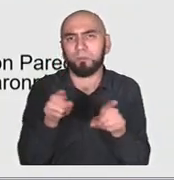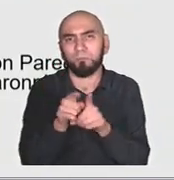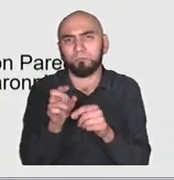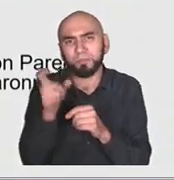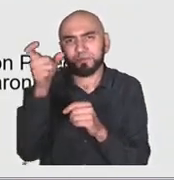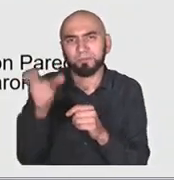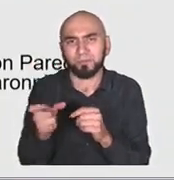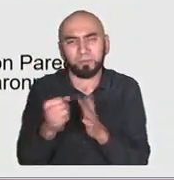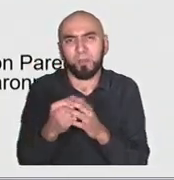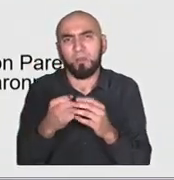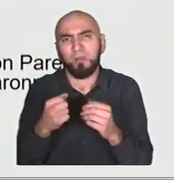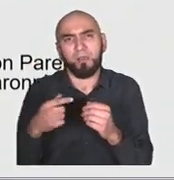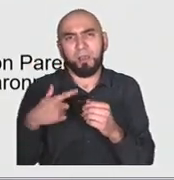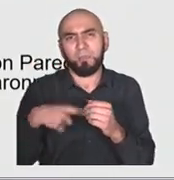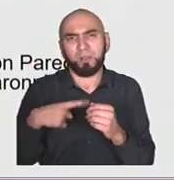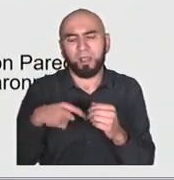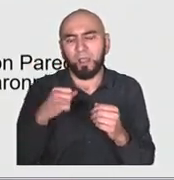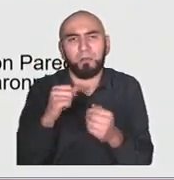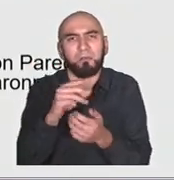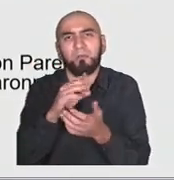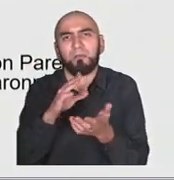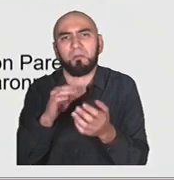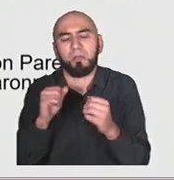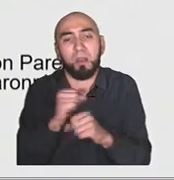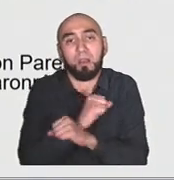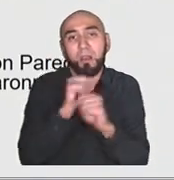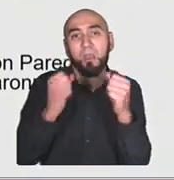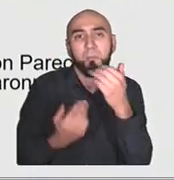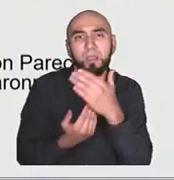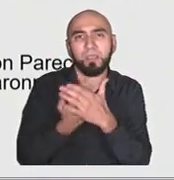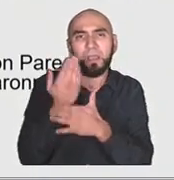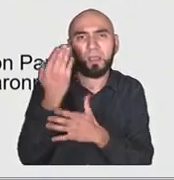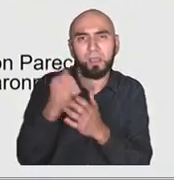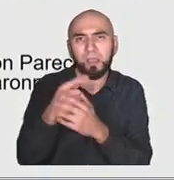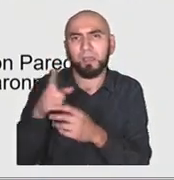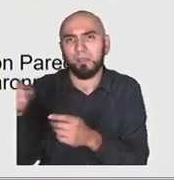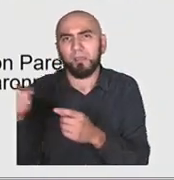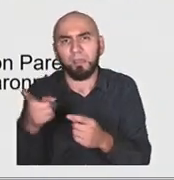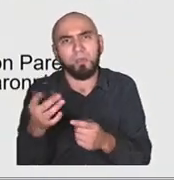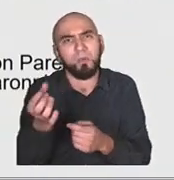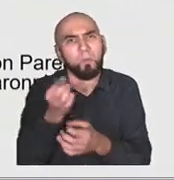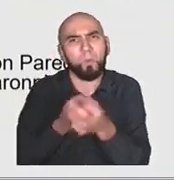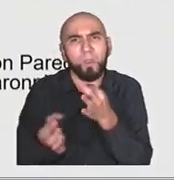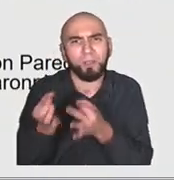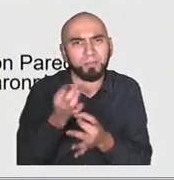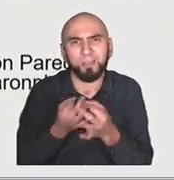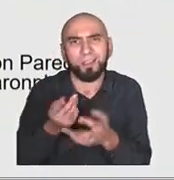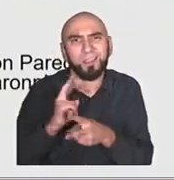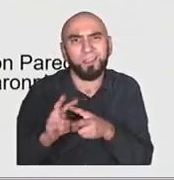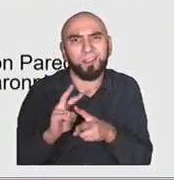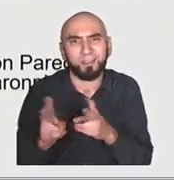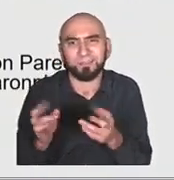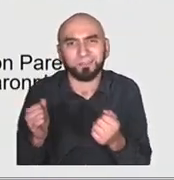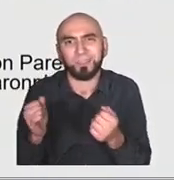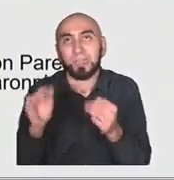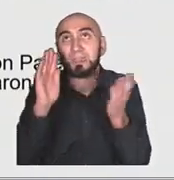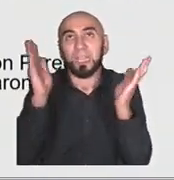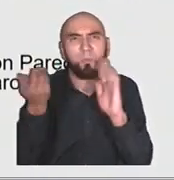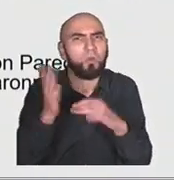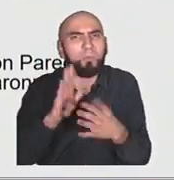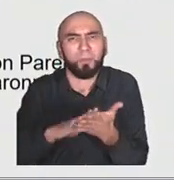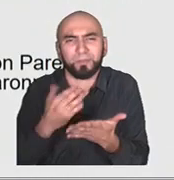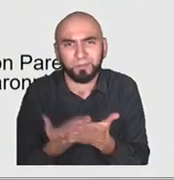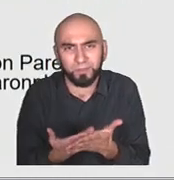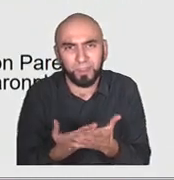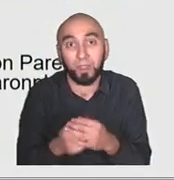wakes up in the morning and gets a disembodied voice telling him what the weather is going to be, which nobody wants, You walk into the